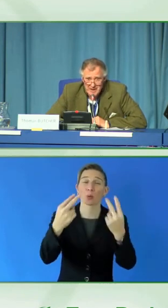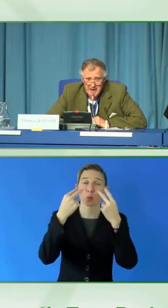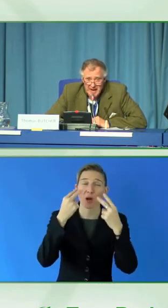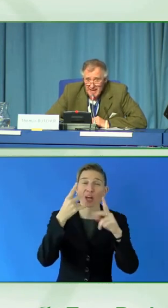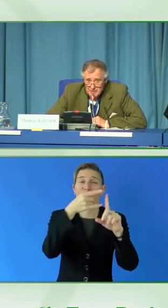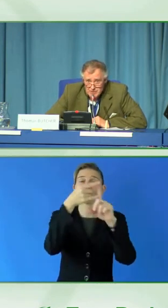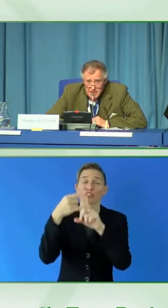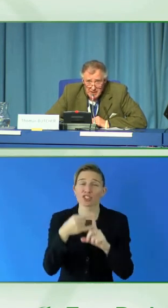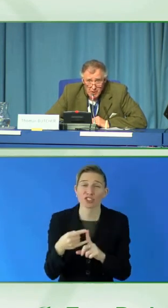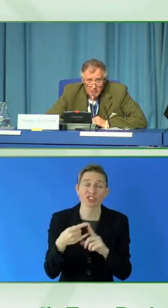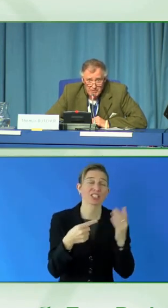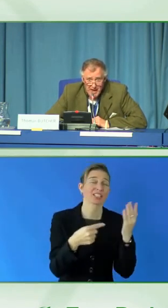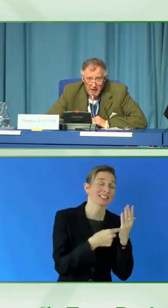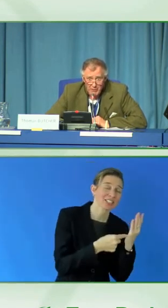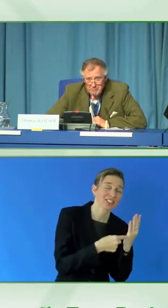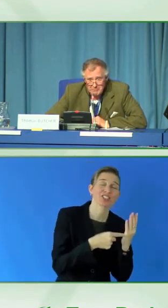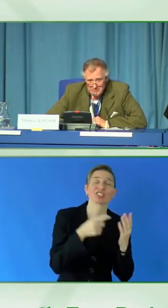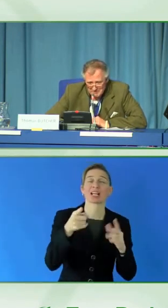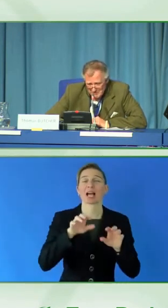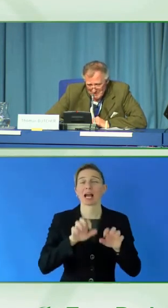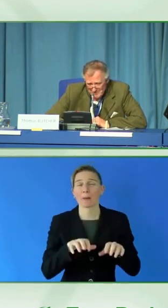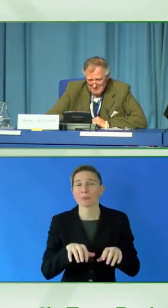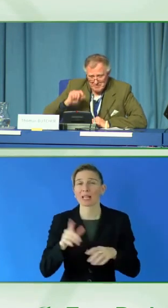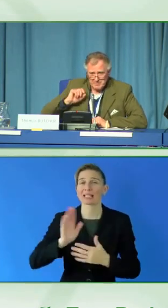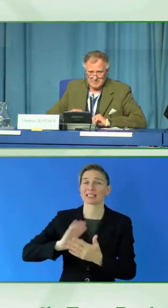signers and signing off now.